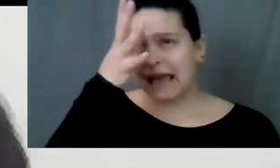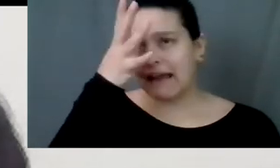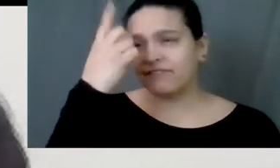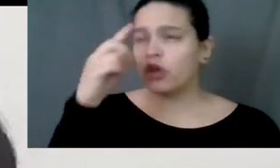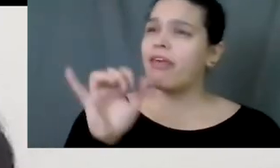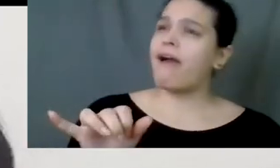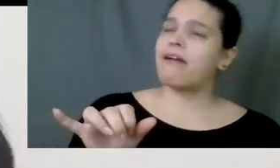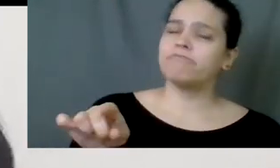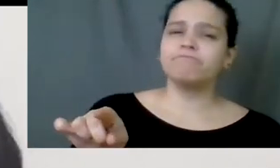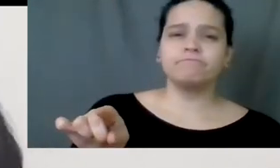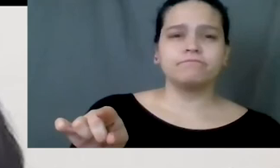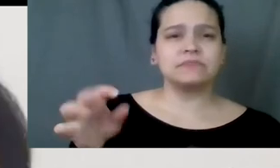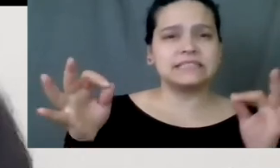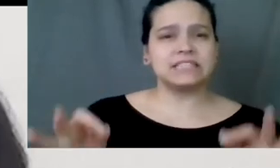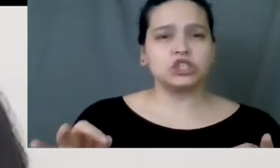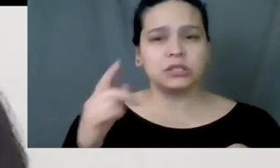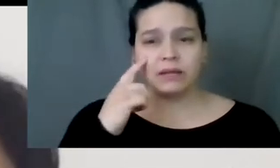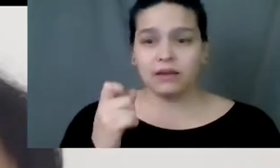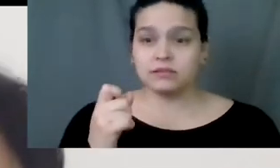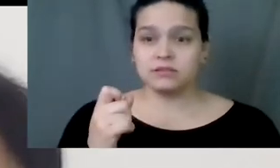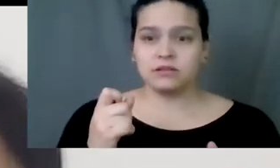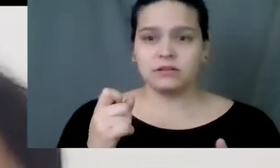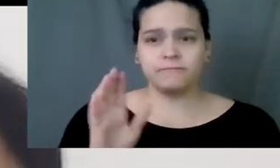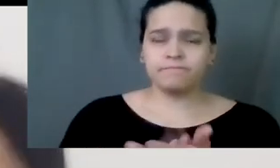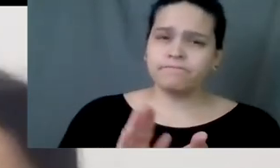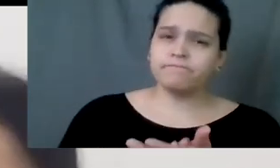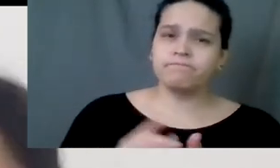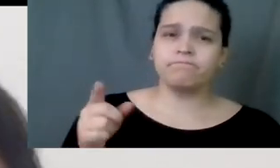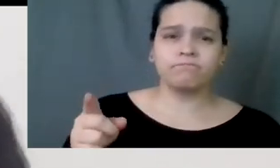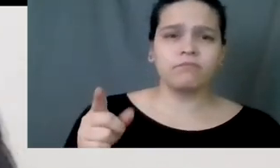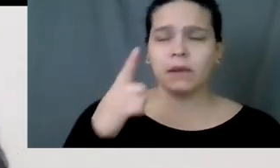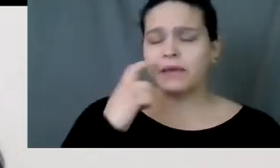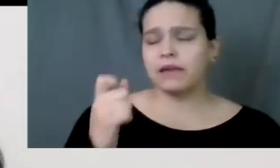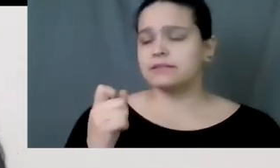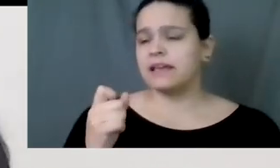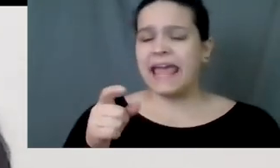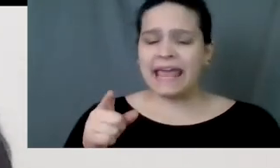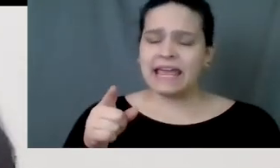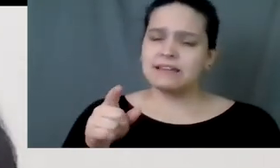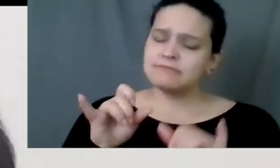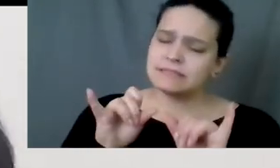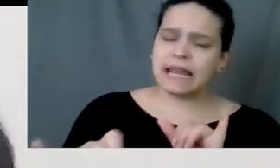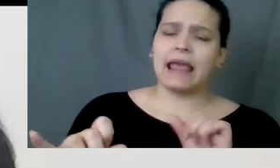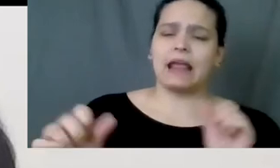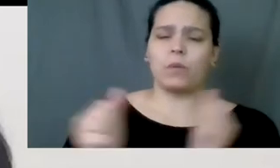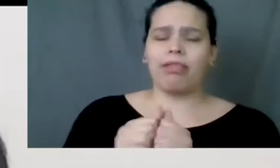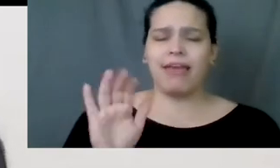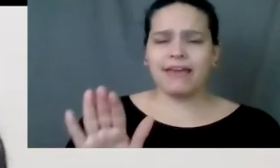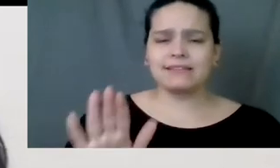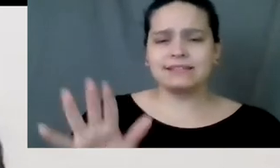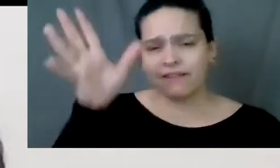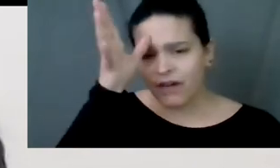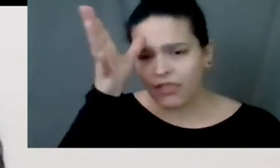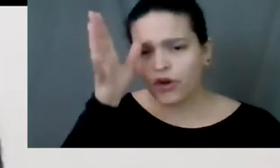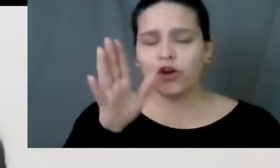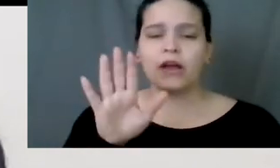to my dad for that because, give a lot of kudos to my dad because he stuck with what